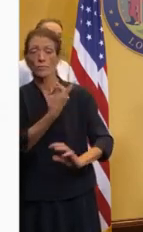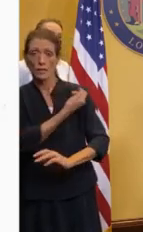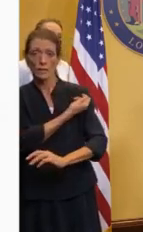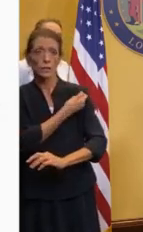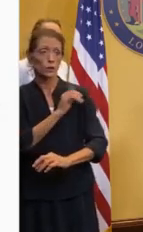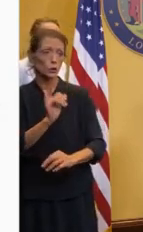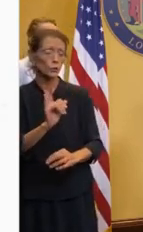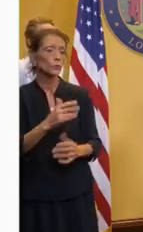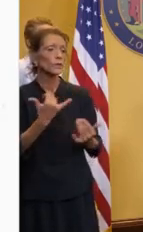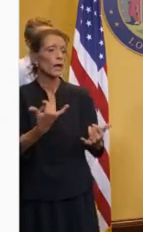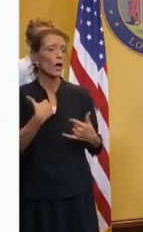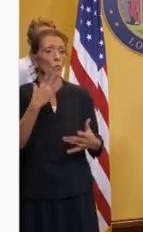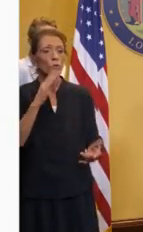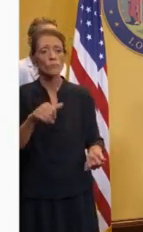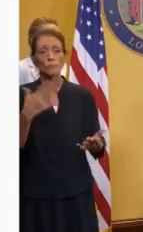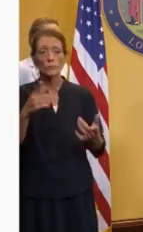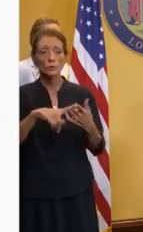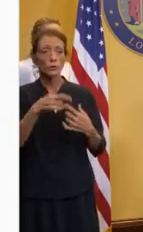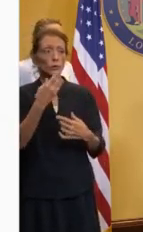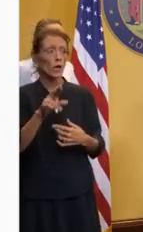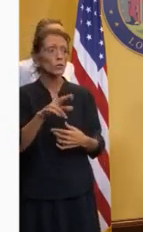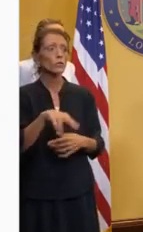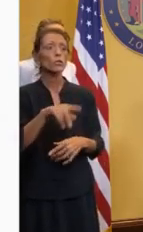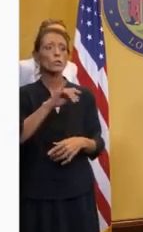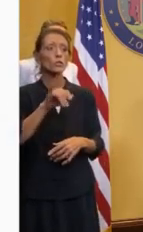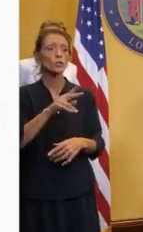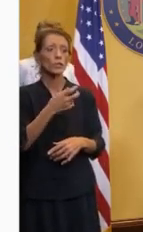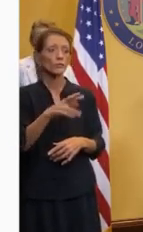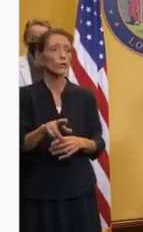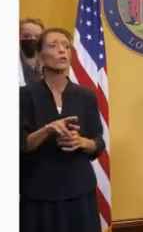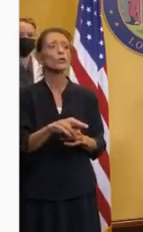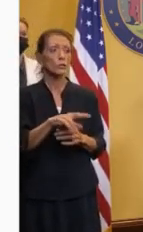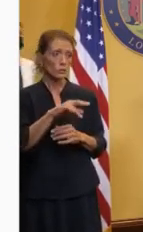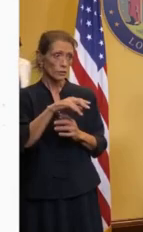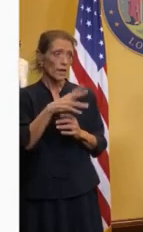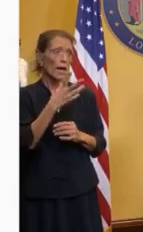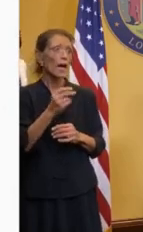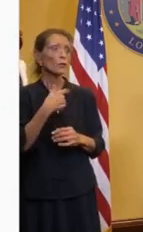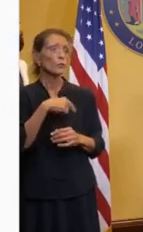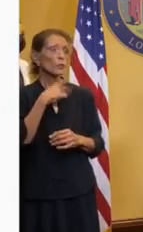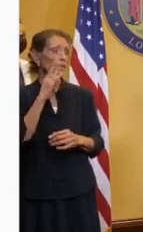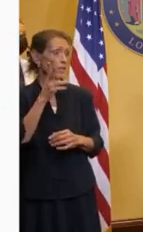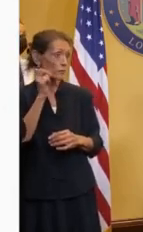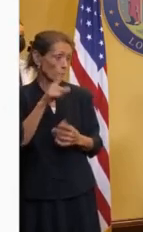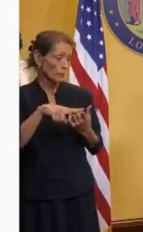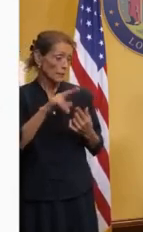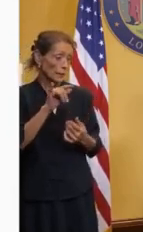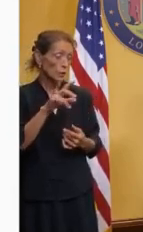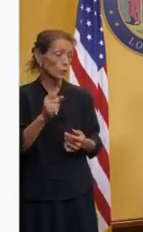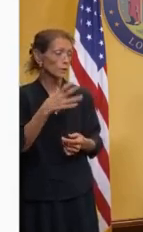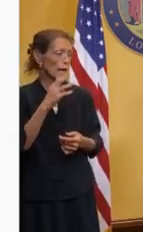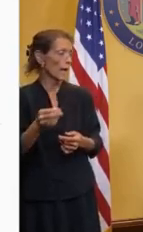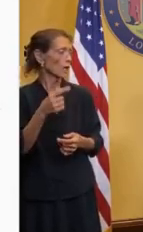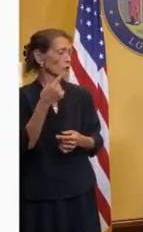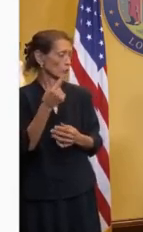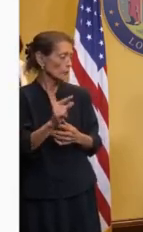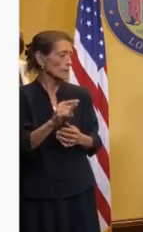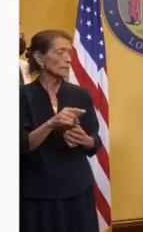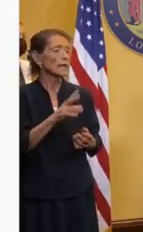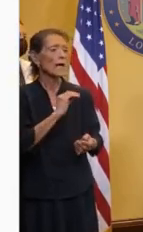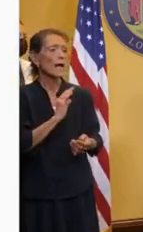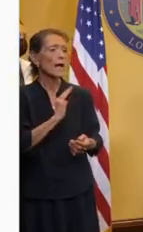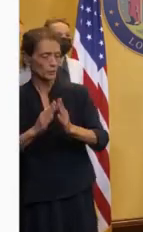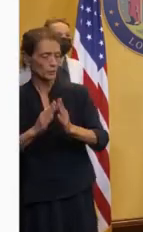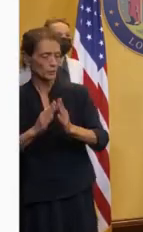So with this, I'm going to turn it over to Dr. Jennifer Vegno. You'll hear from Dr. Nichols. You'll hear from Ramsey Green. And as always, I'll